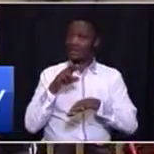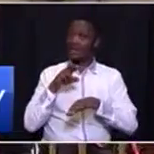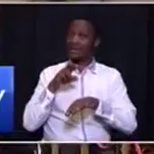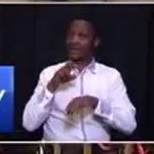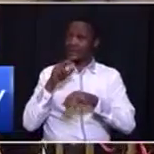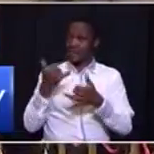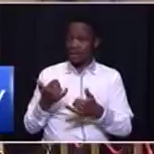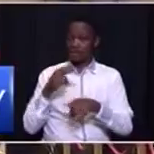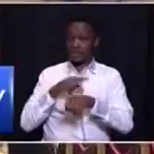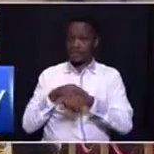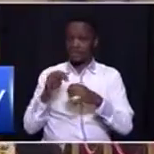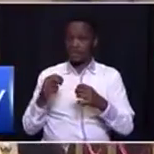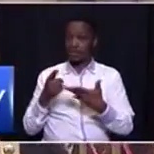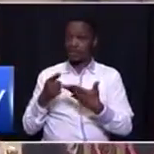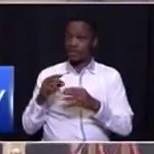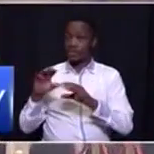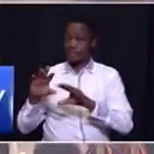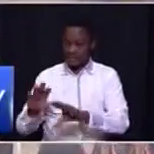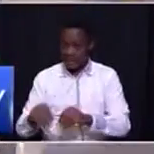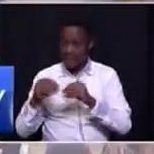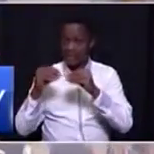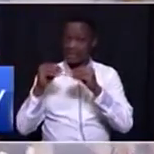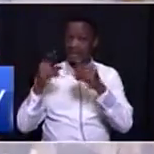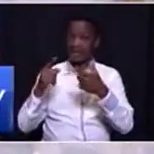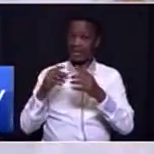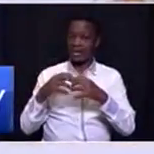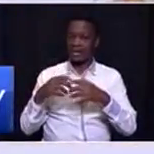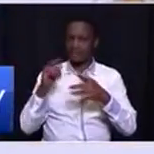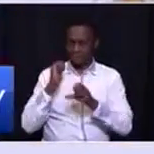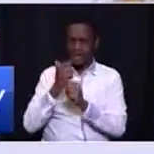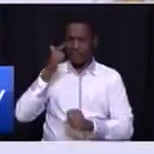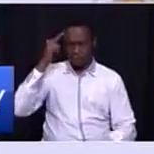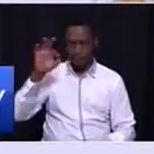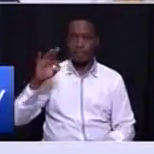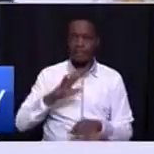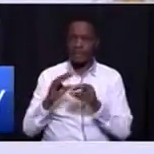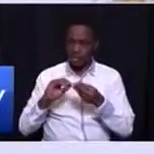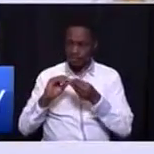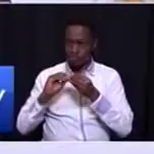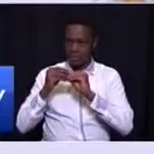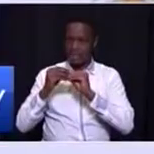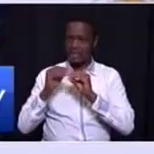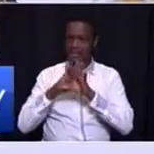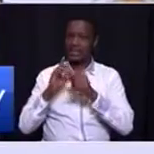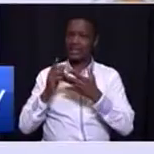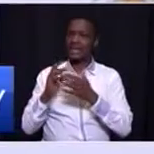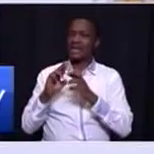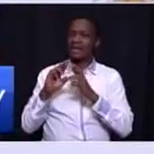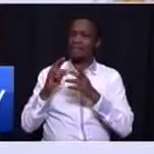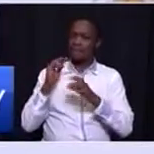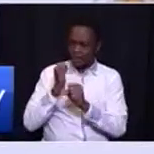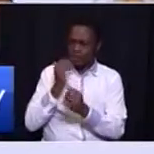to surface it and bring it underground and formalize it and create a regulatory